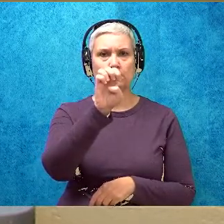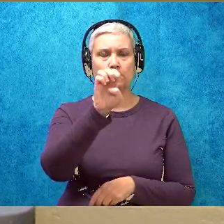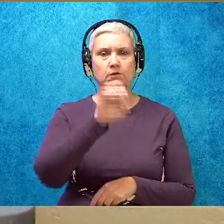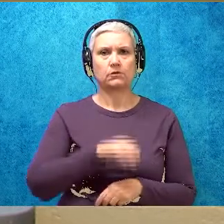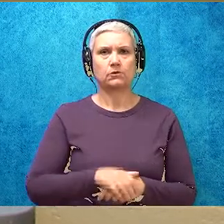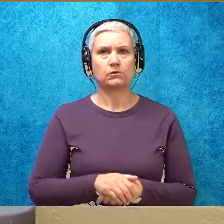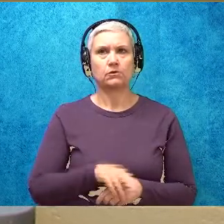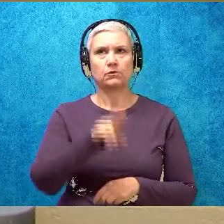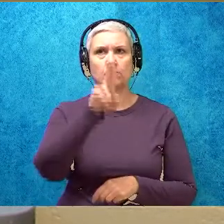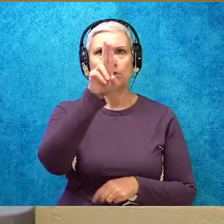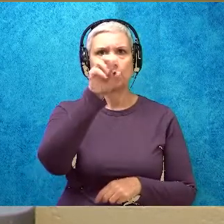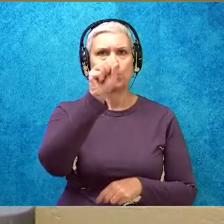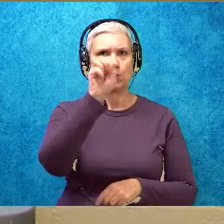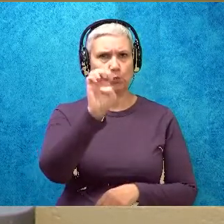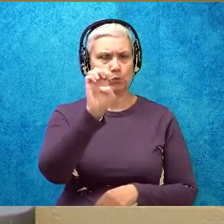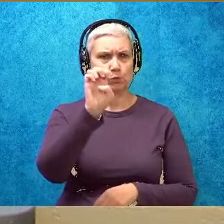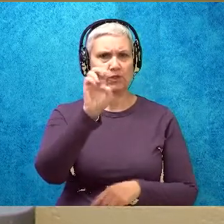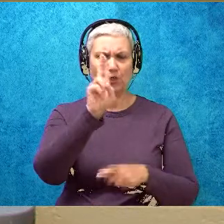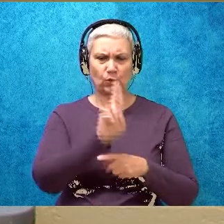Use.